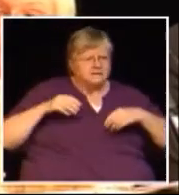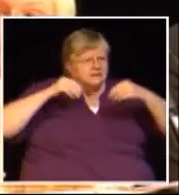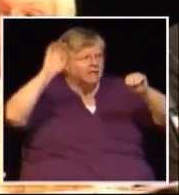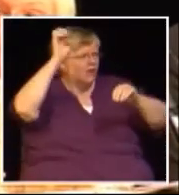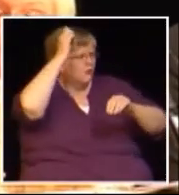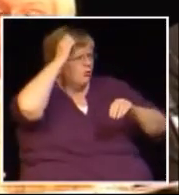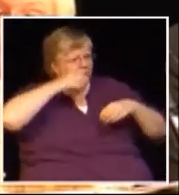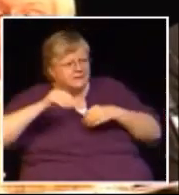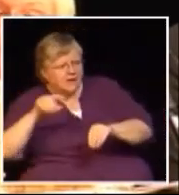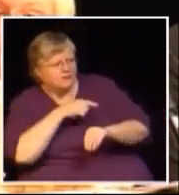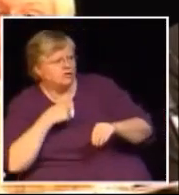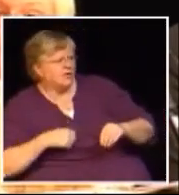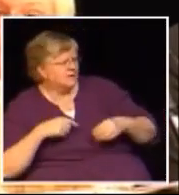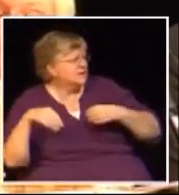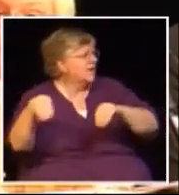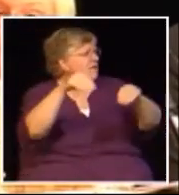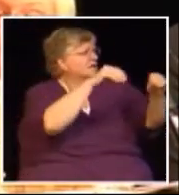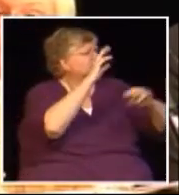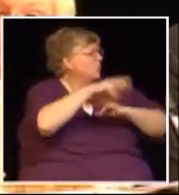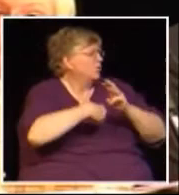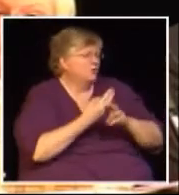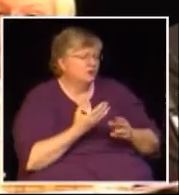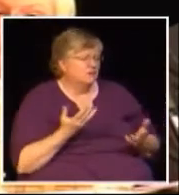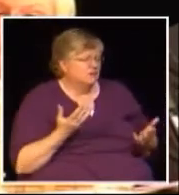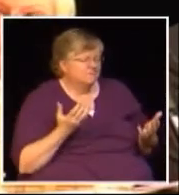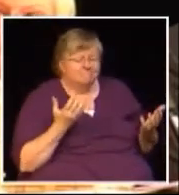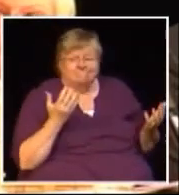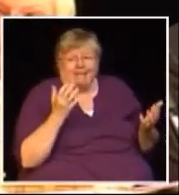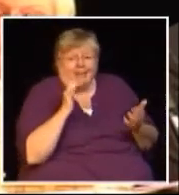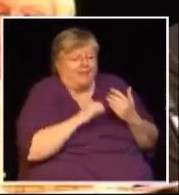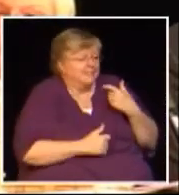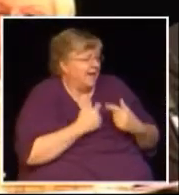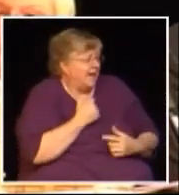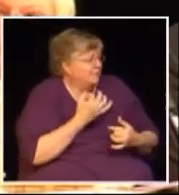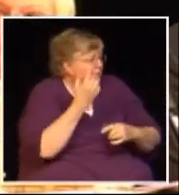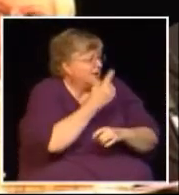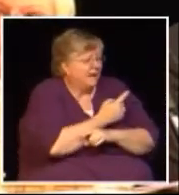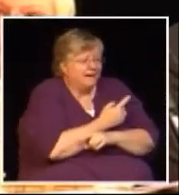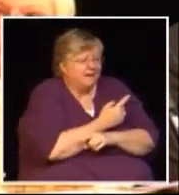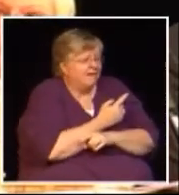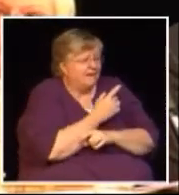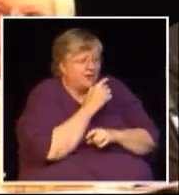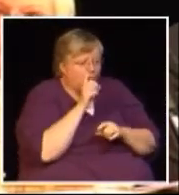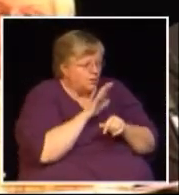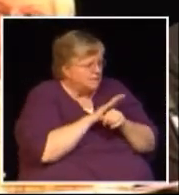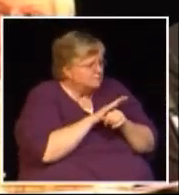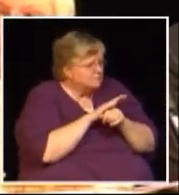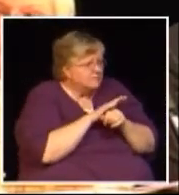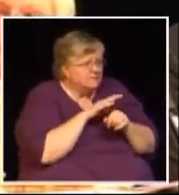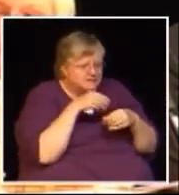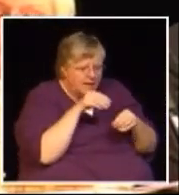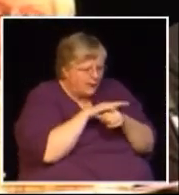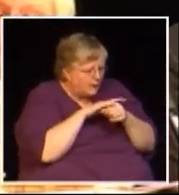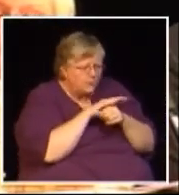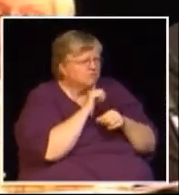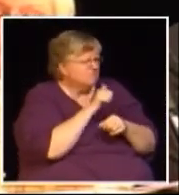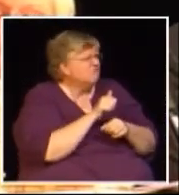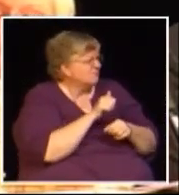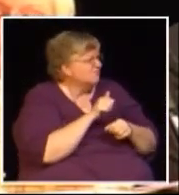businesses be competitive and also to Bill's point about